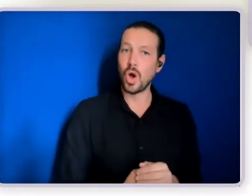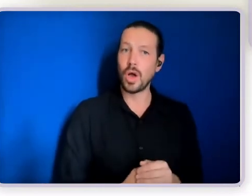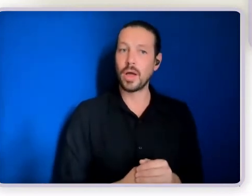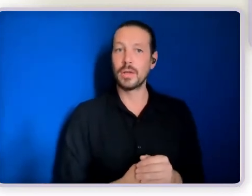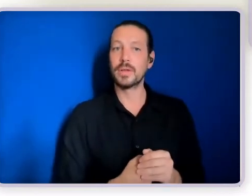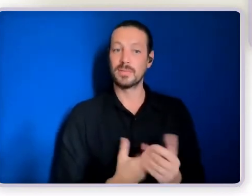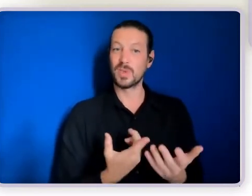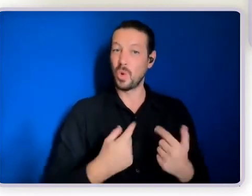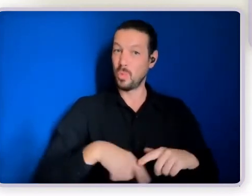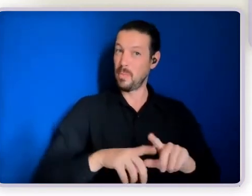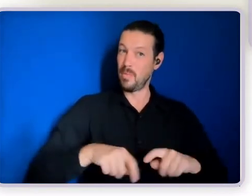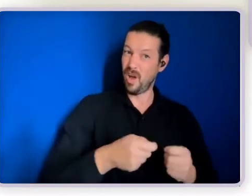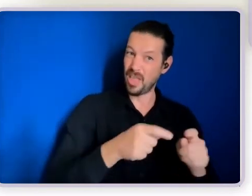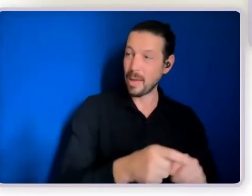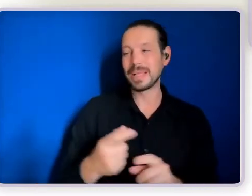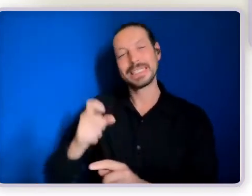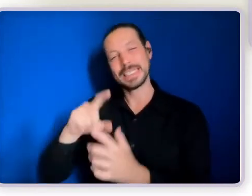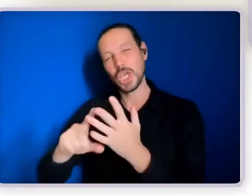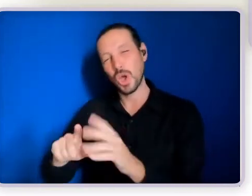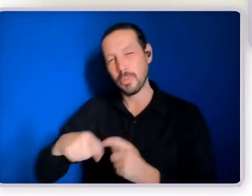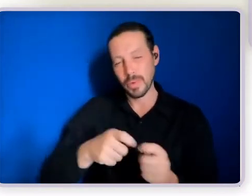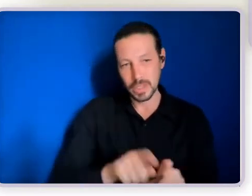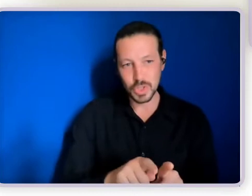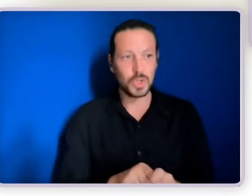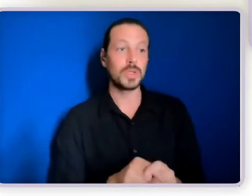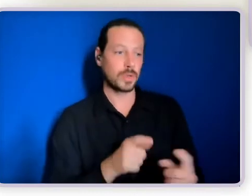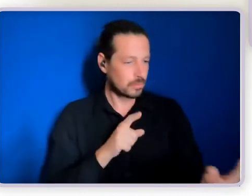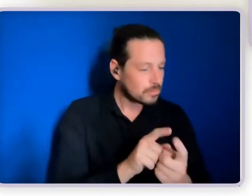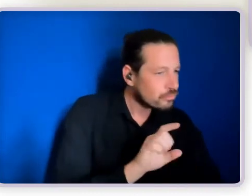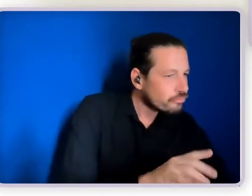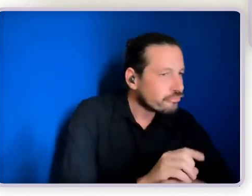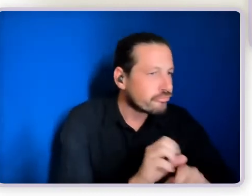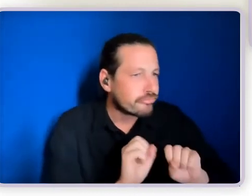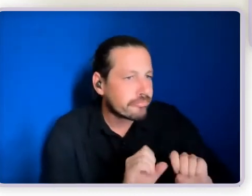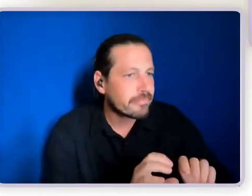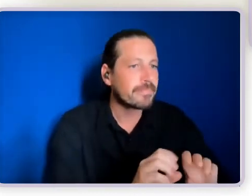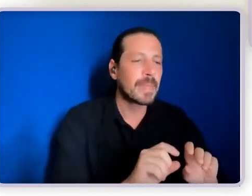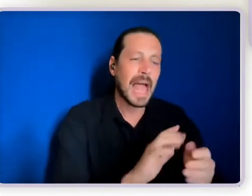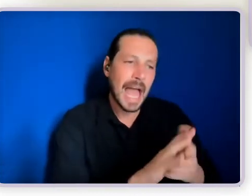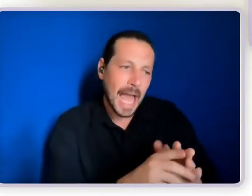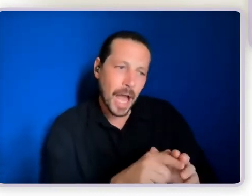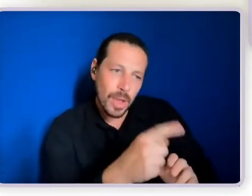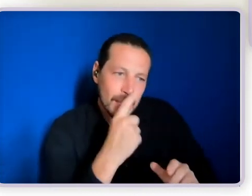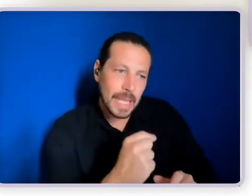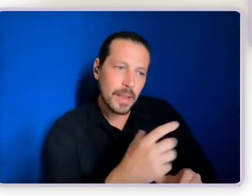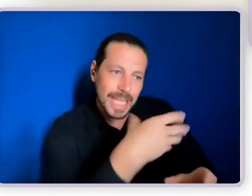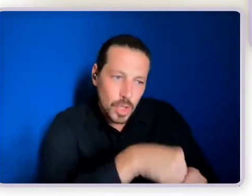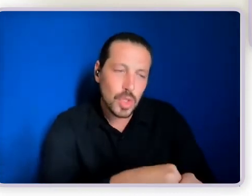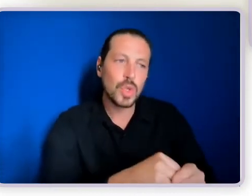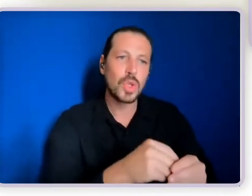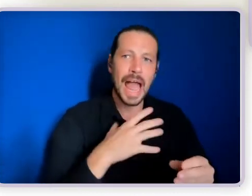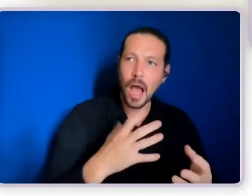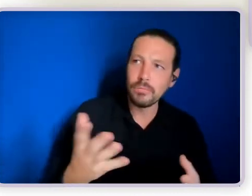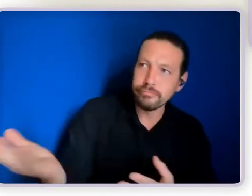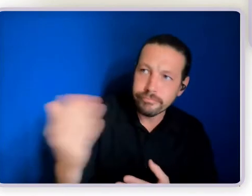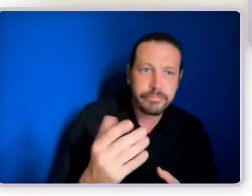people, sharing their stories, helping guide their way in terms of thinking around inclusion and what they might do in terms of their next